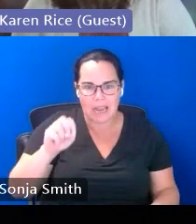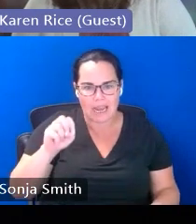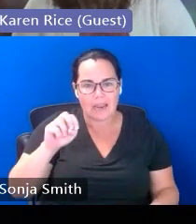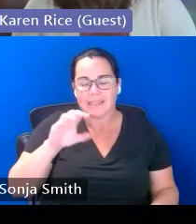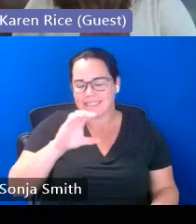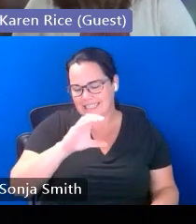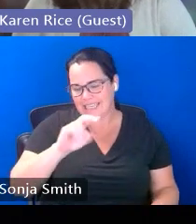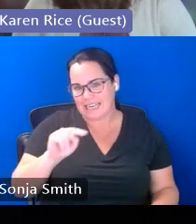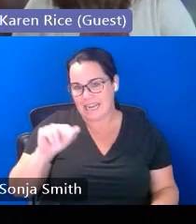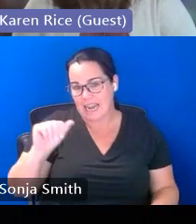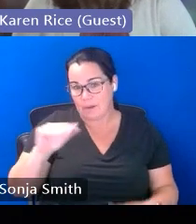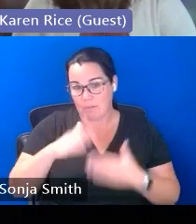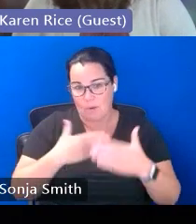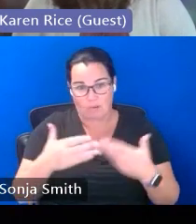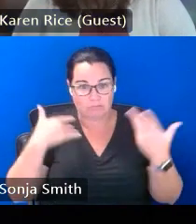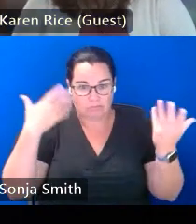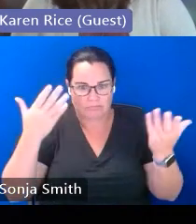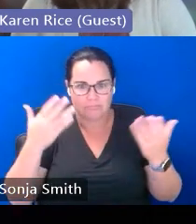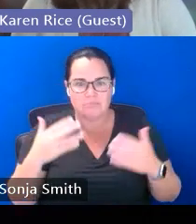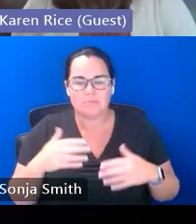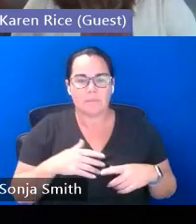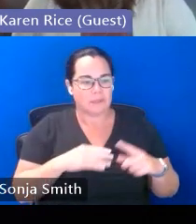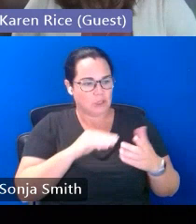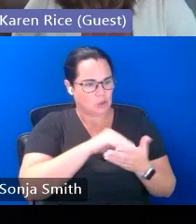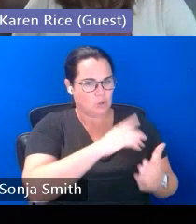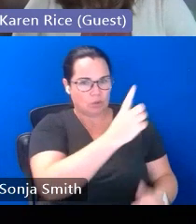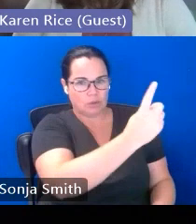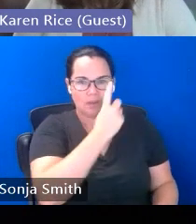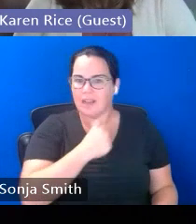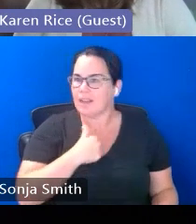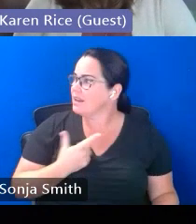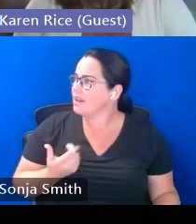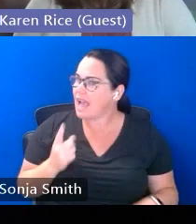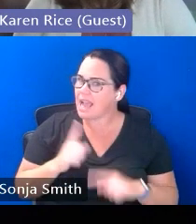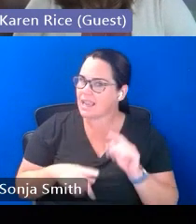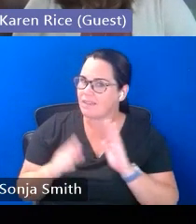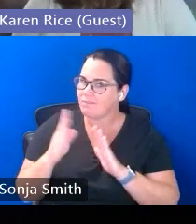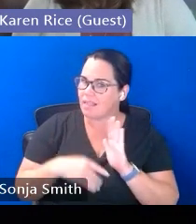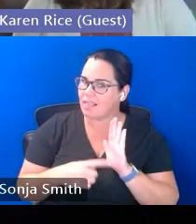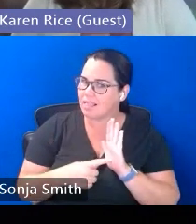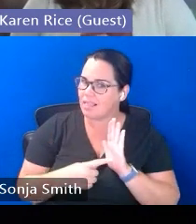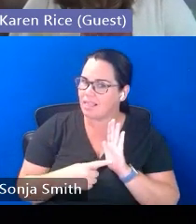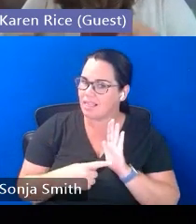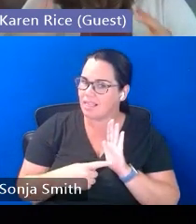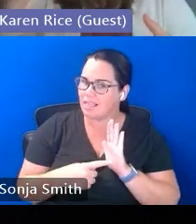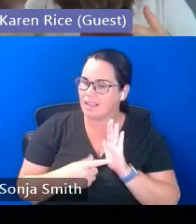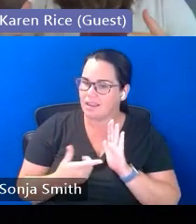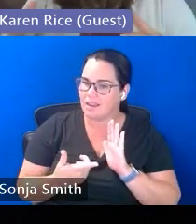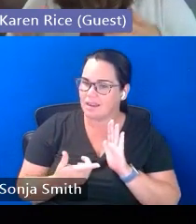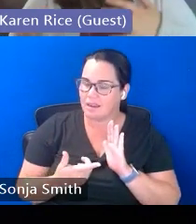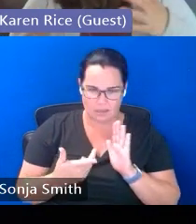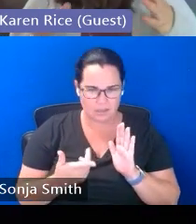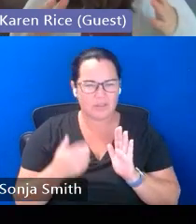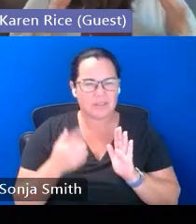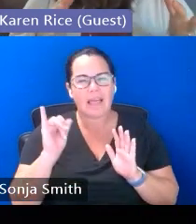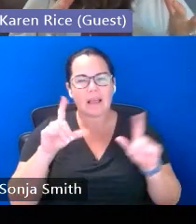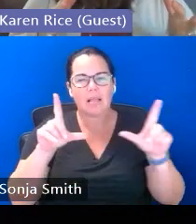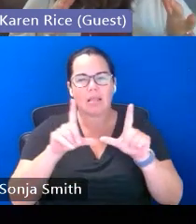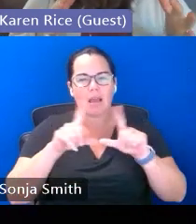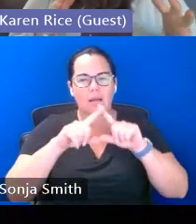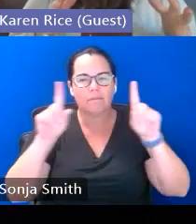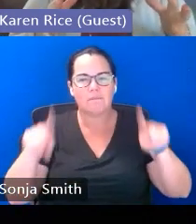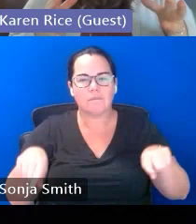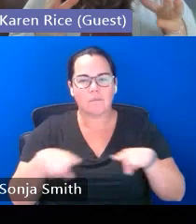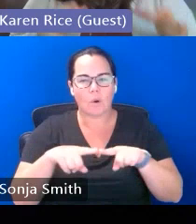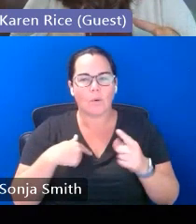but the student came to me and said i can't fill out this particular um it was a kind of a licensure form that then they would